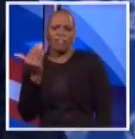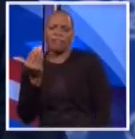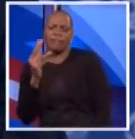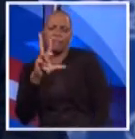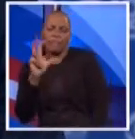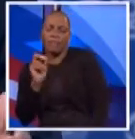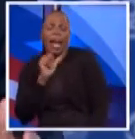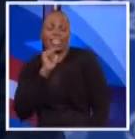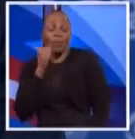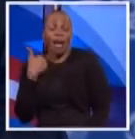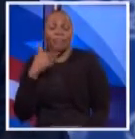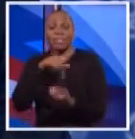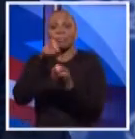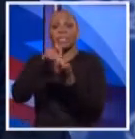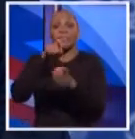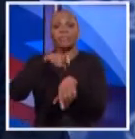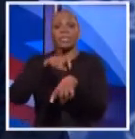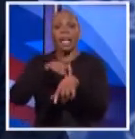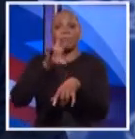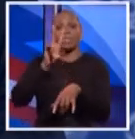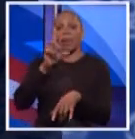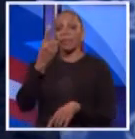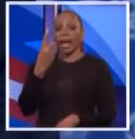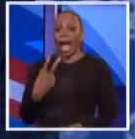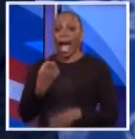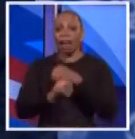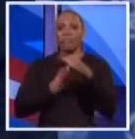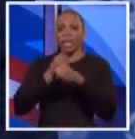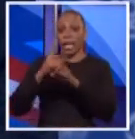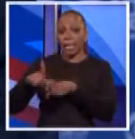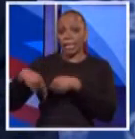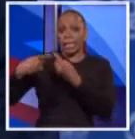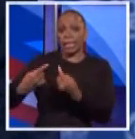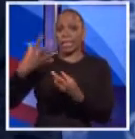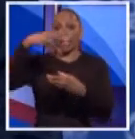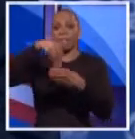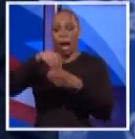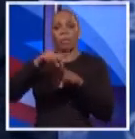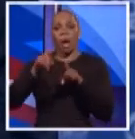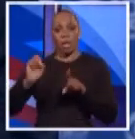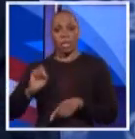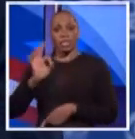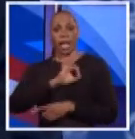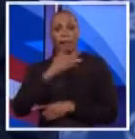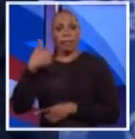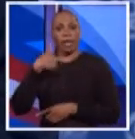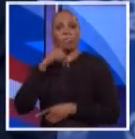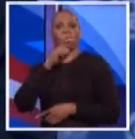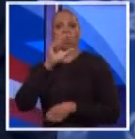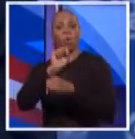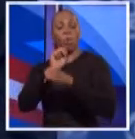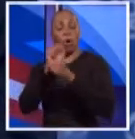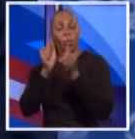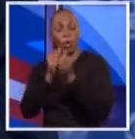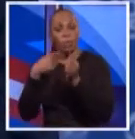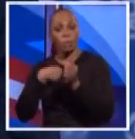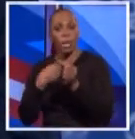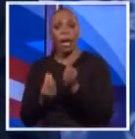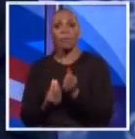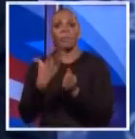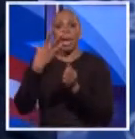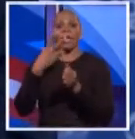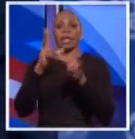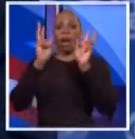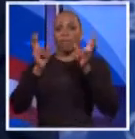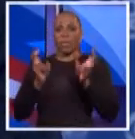specific amount of time. It's been seven and a half years since I've been on the fund. But I put together a staff working with me that worked on many of these issues,